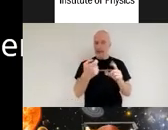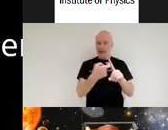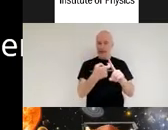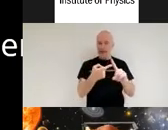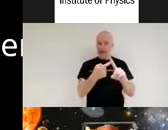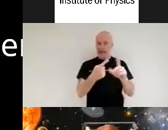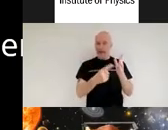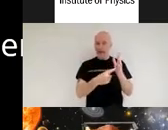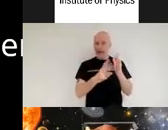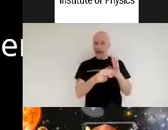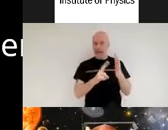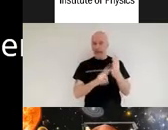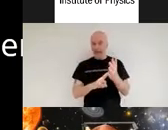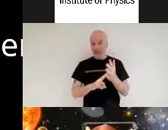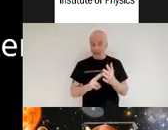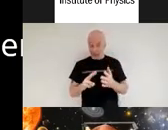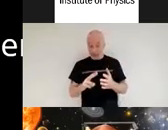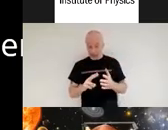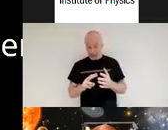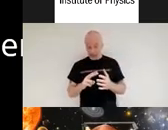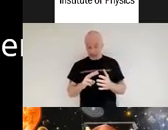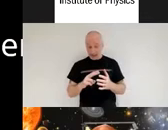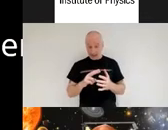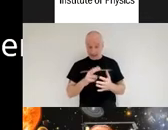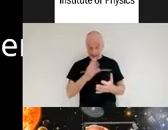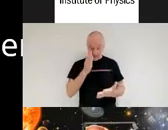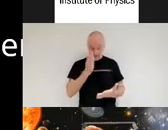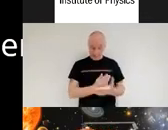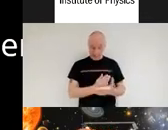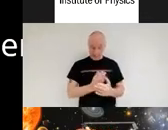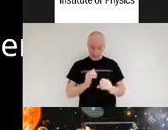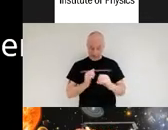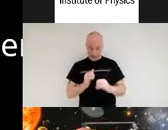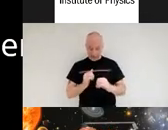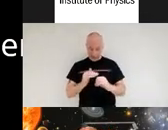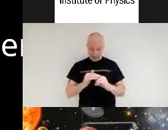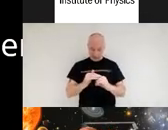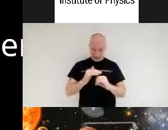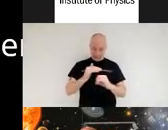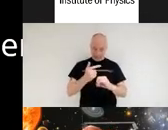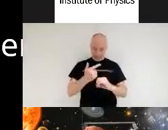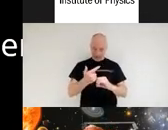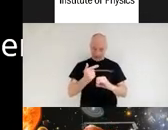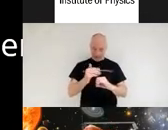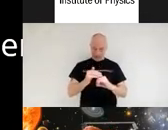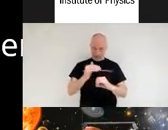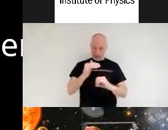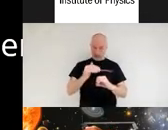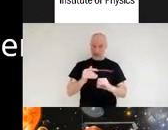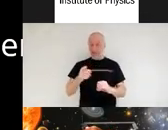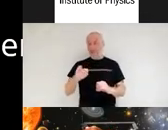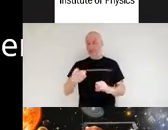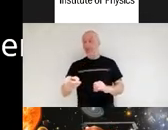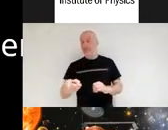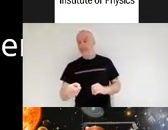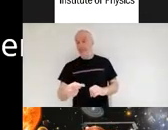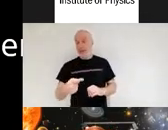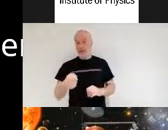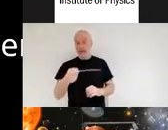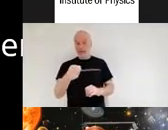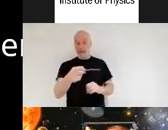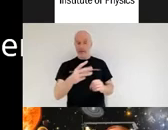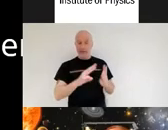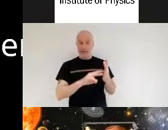above absolute zero and i love miri because parts of it were built just down the road from me here at the university of leicester these